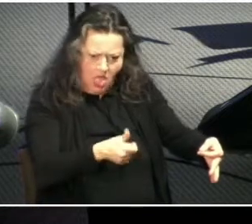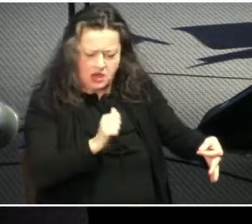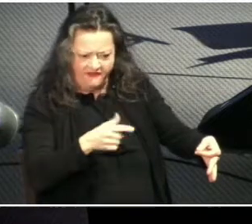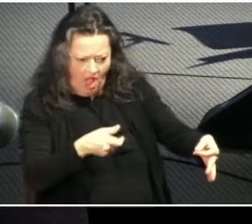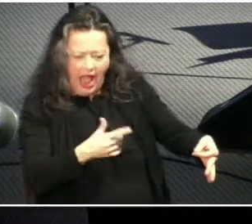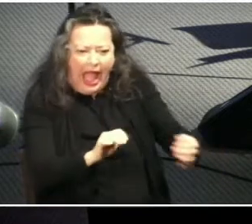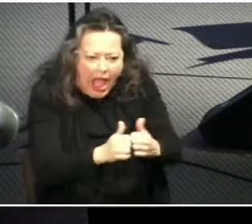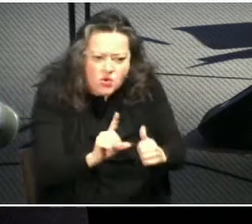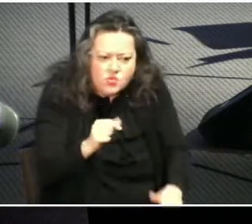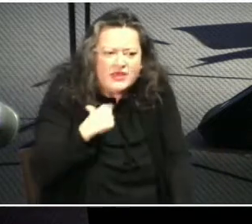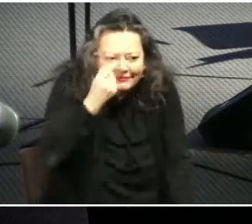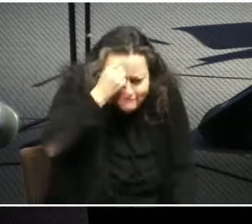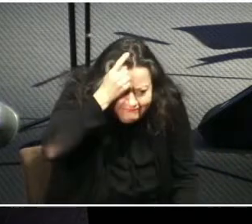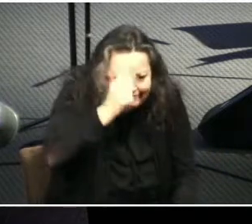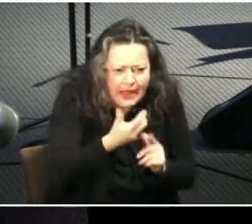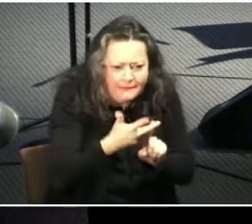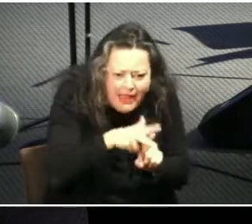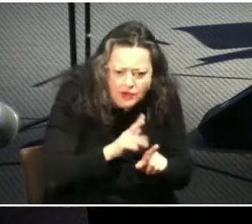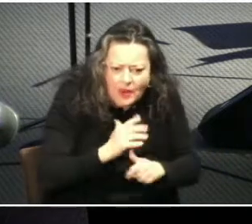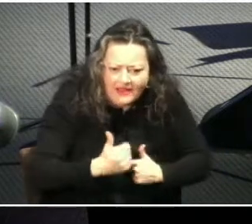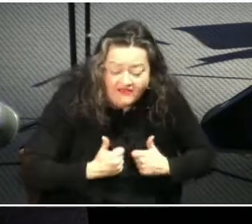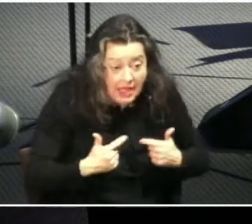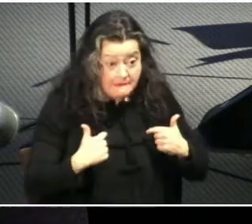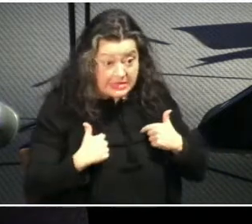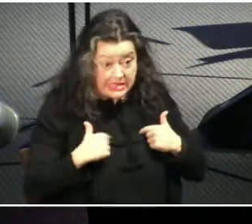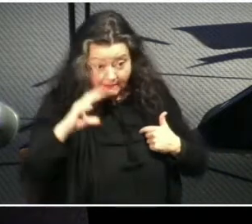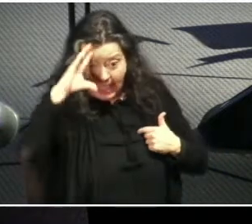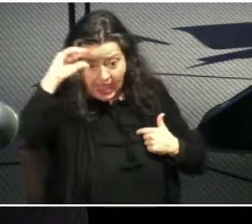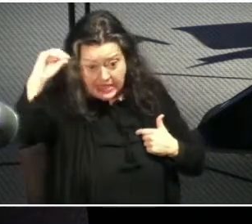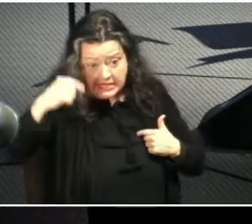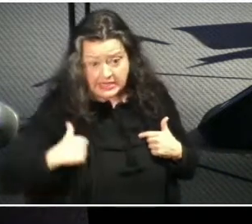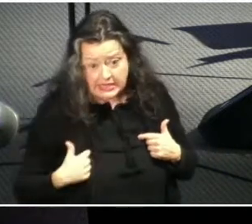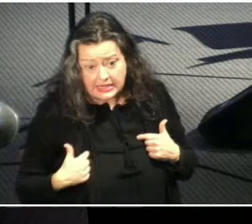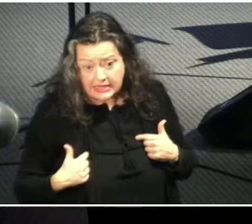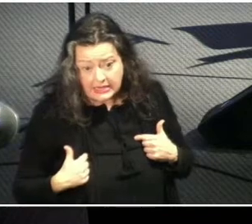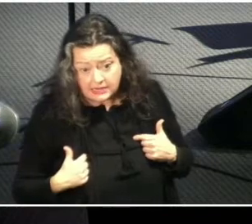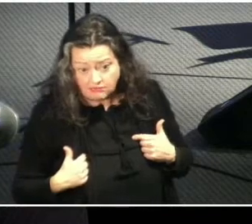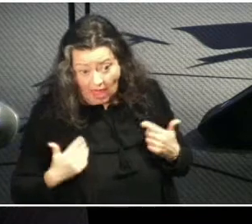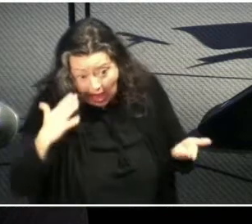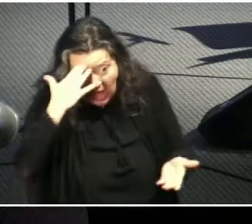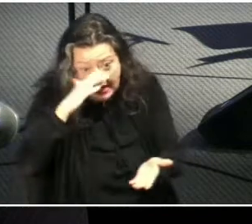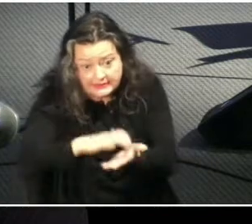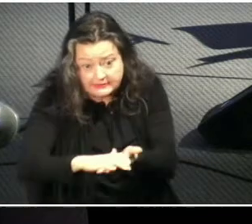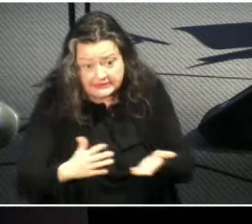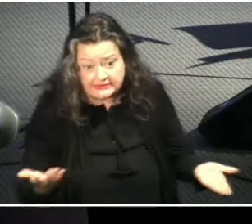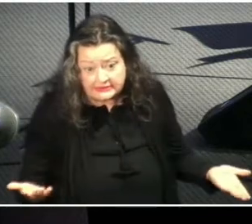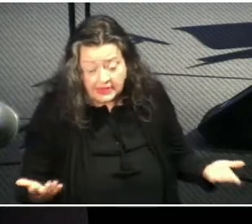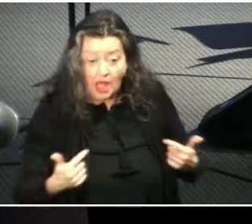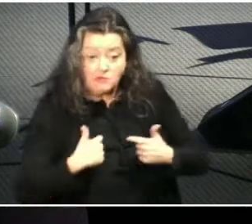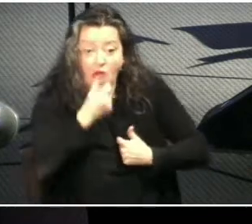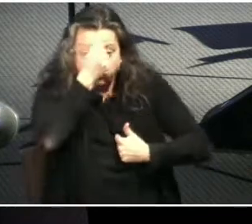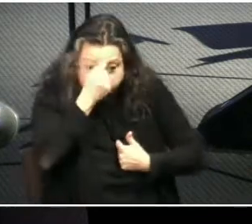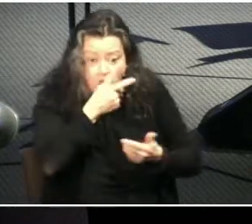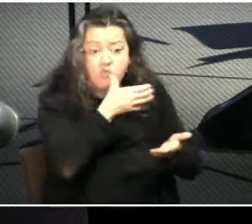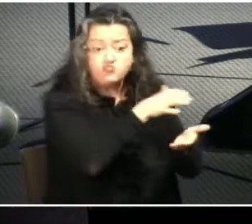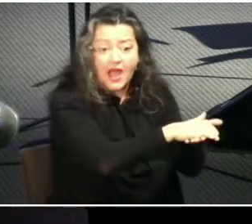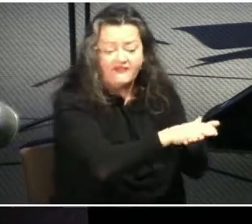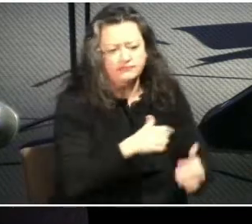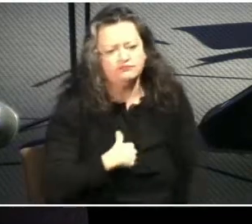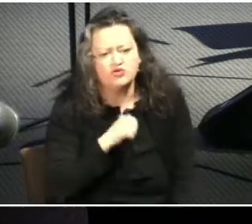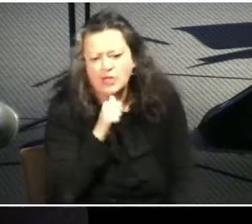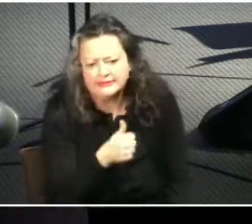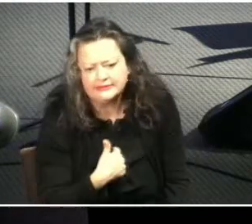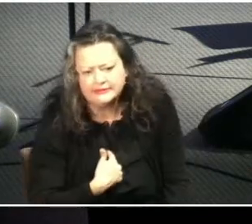i'm a guy i am a husband and though i can try to imagine what it is like to hear this passage as a